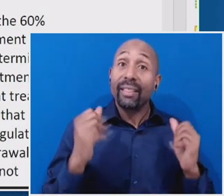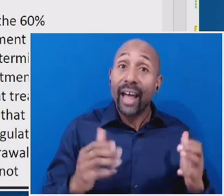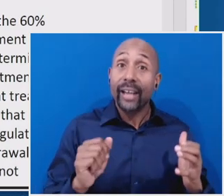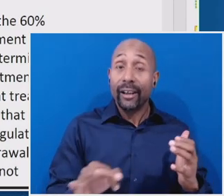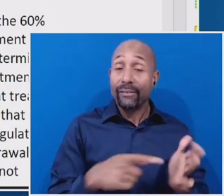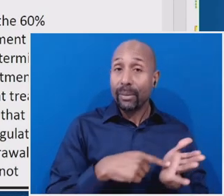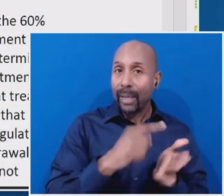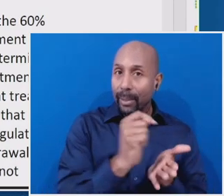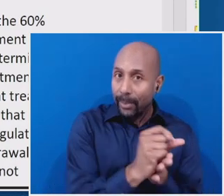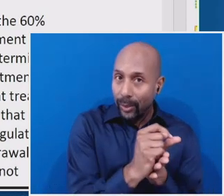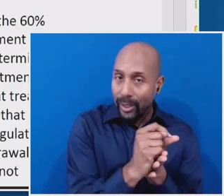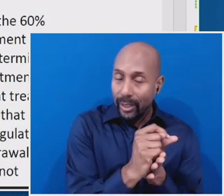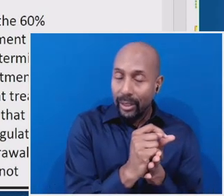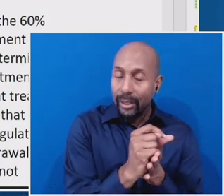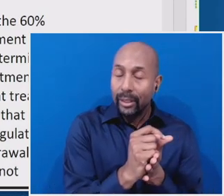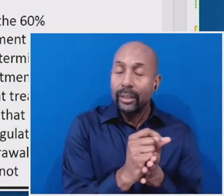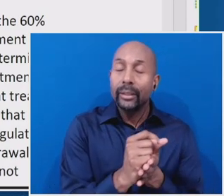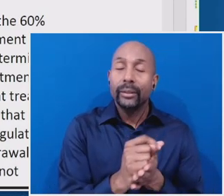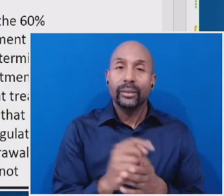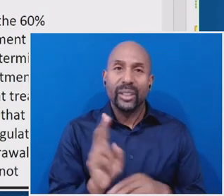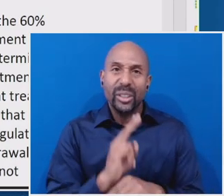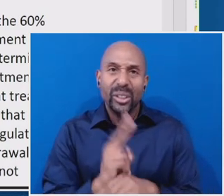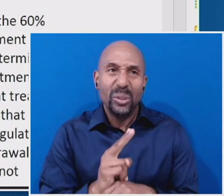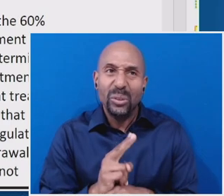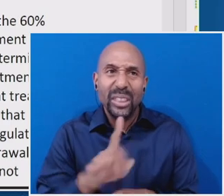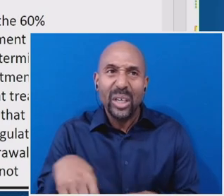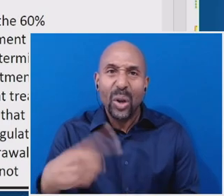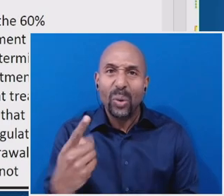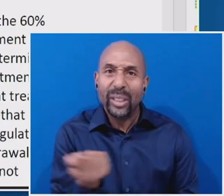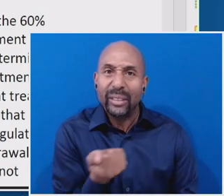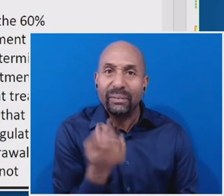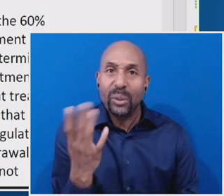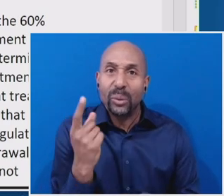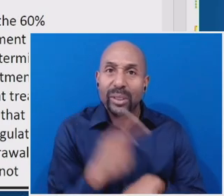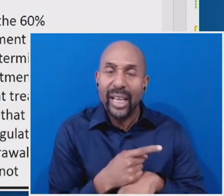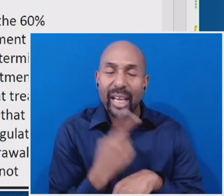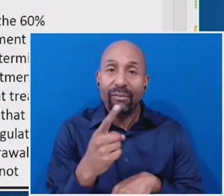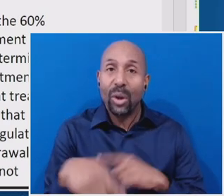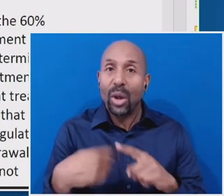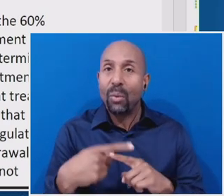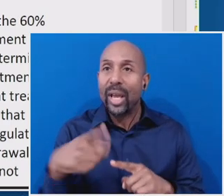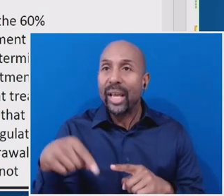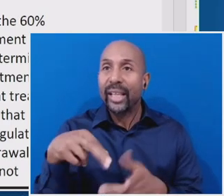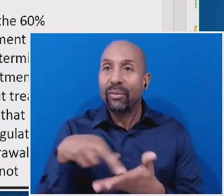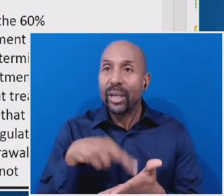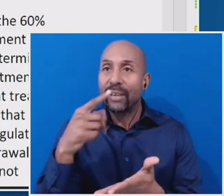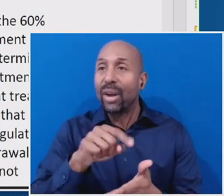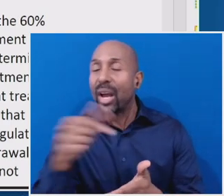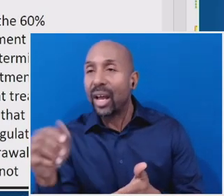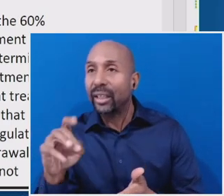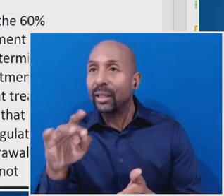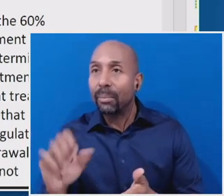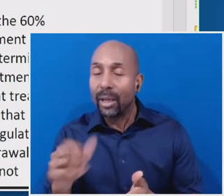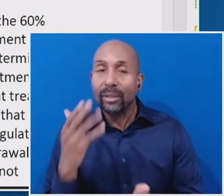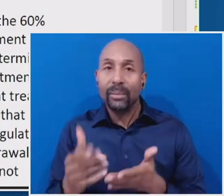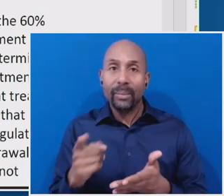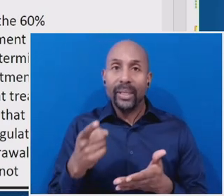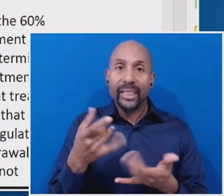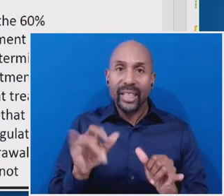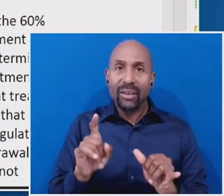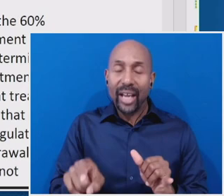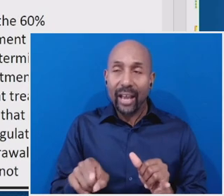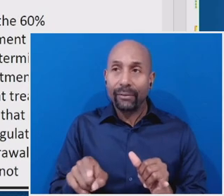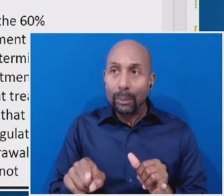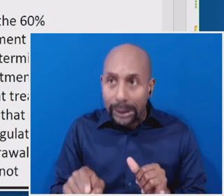difference of a few days in terms of when they're enrolled for, for other modules, uh, they, they might still be subject to the R2-T4 requirements.